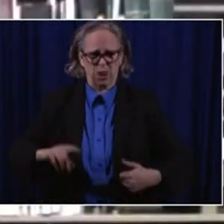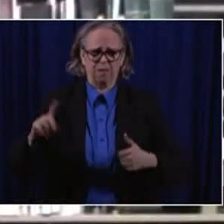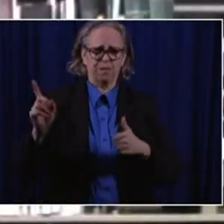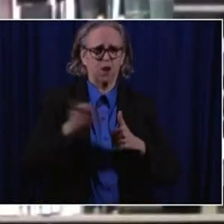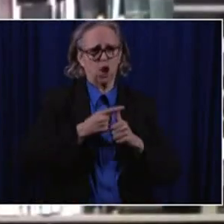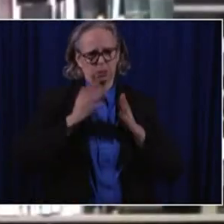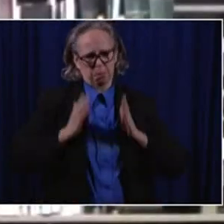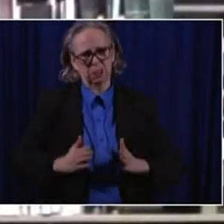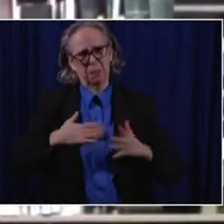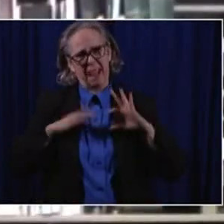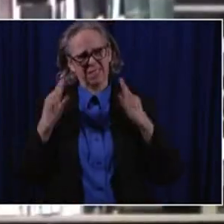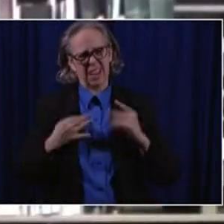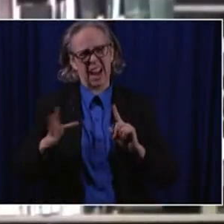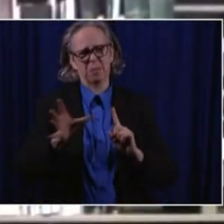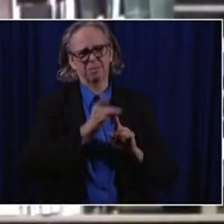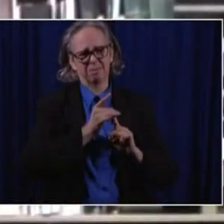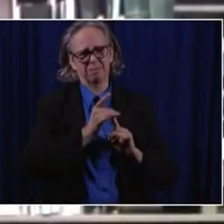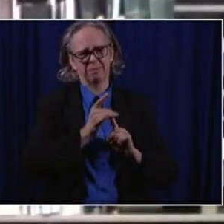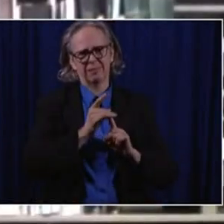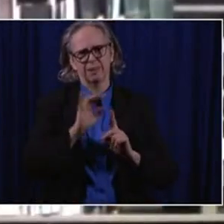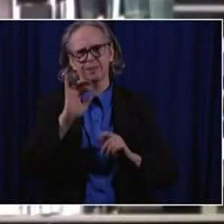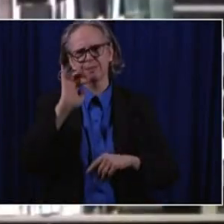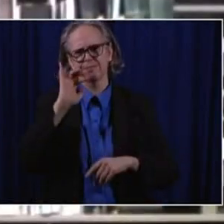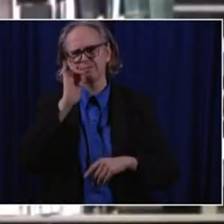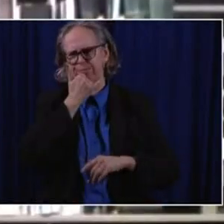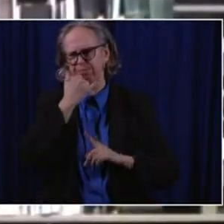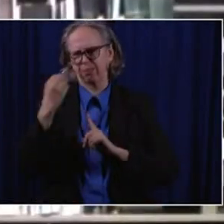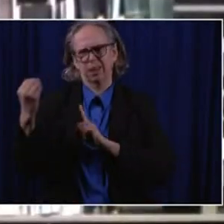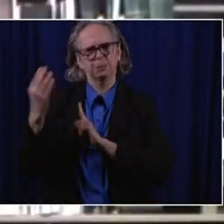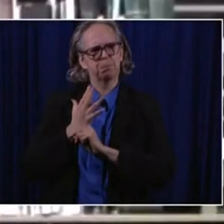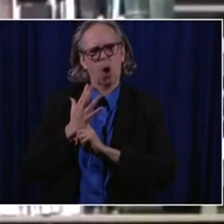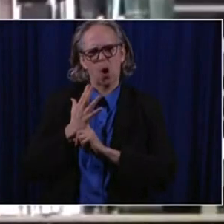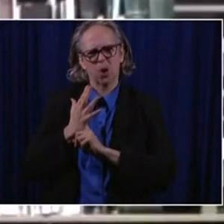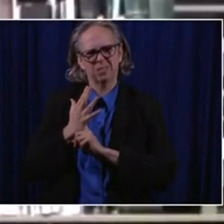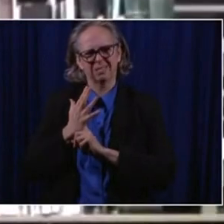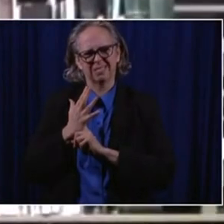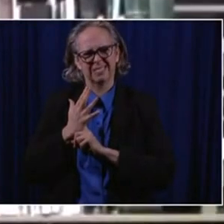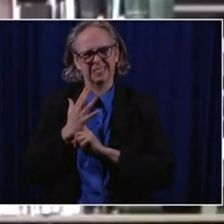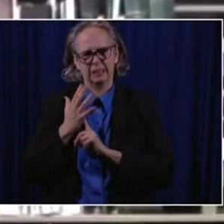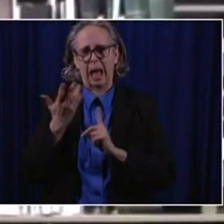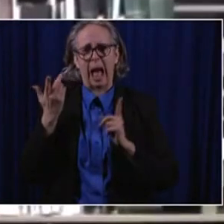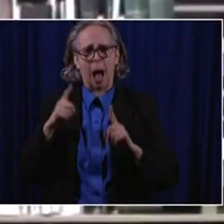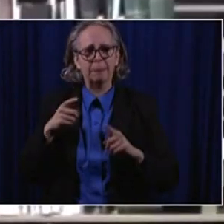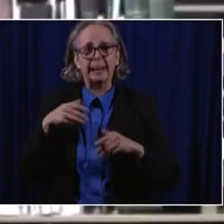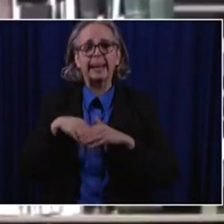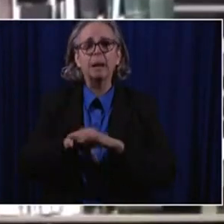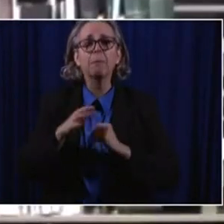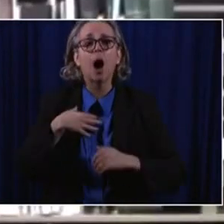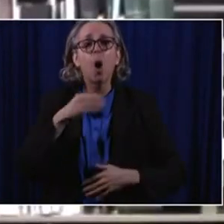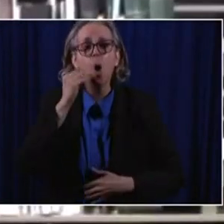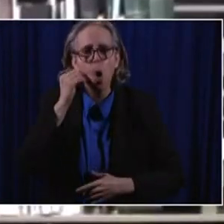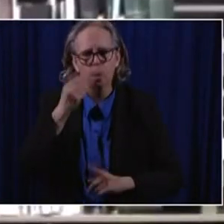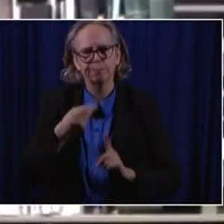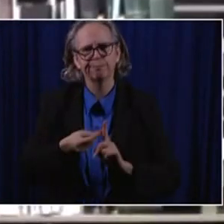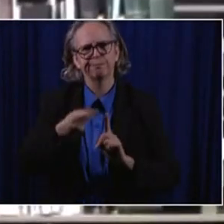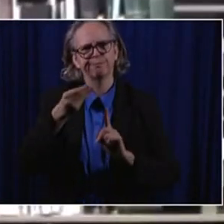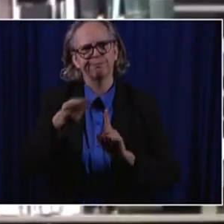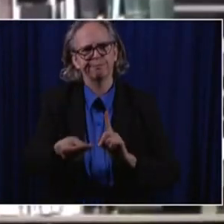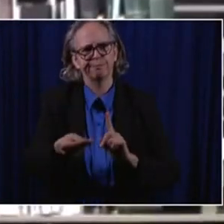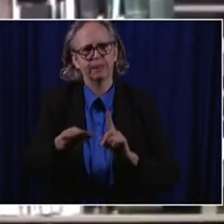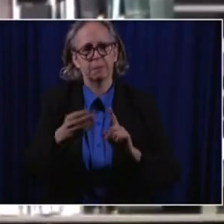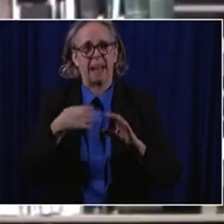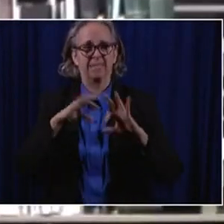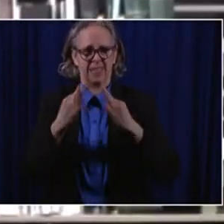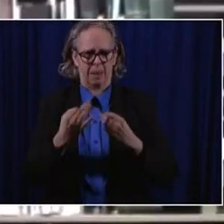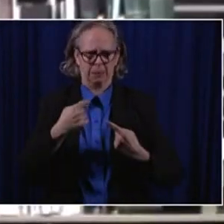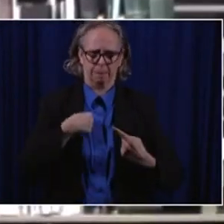inadvertently, uh, and unintentionally brought it into our home. Um, our family is comprised of myself, my husband, Keith,